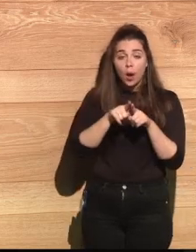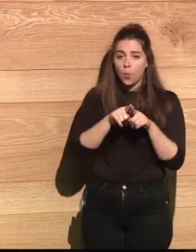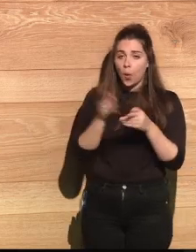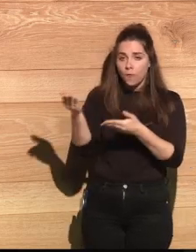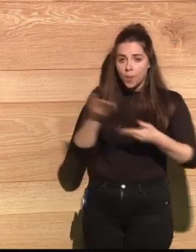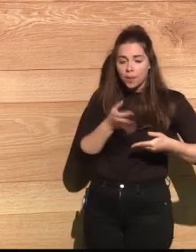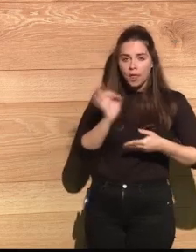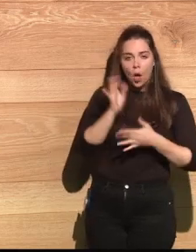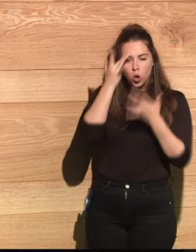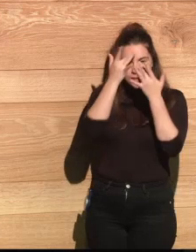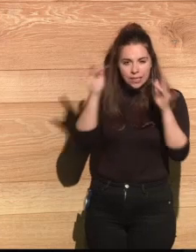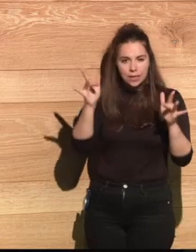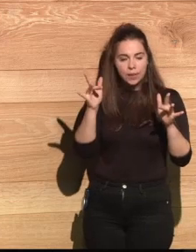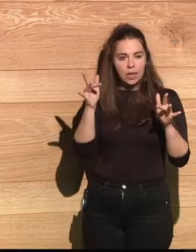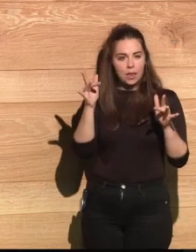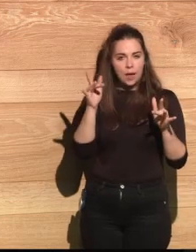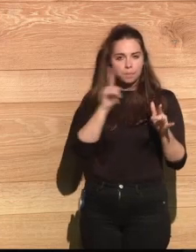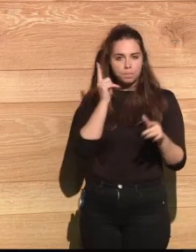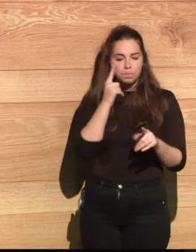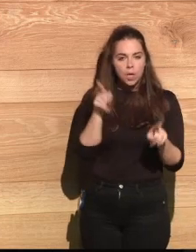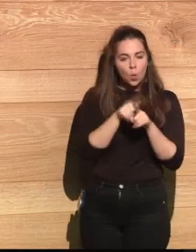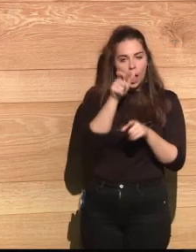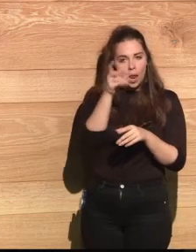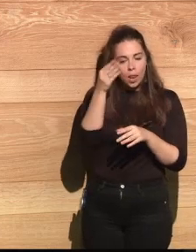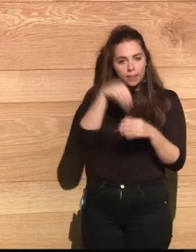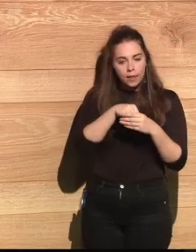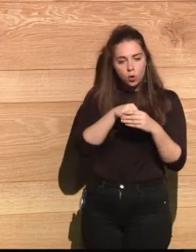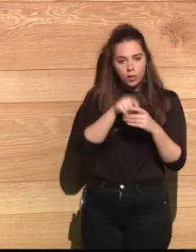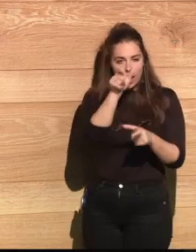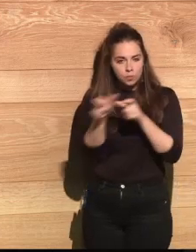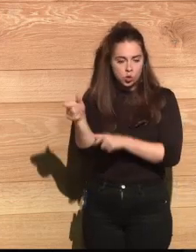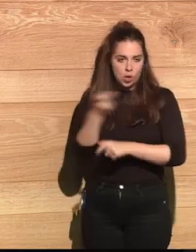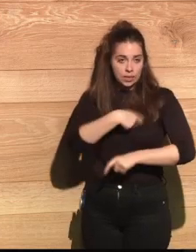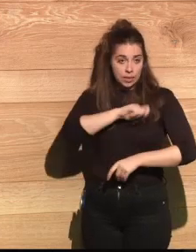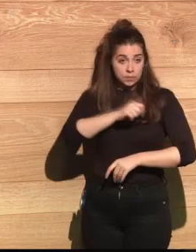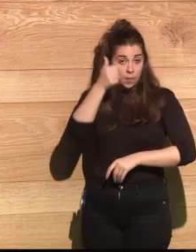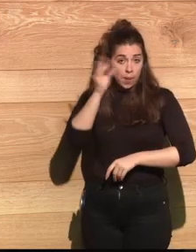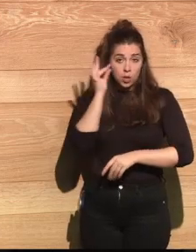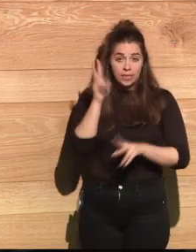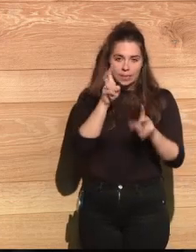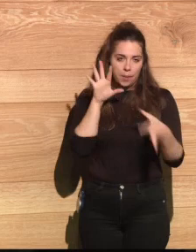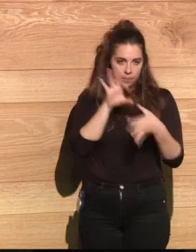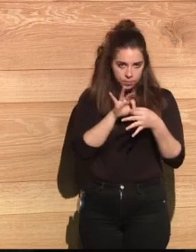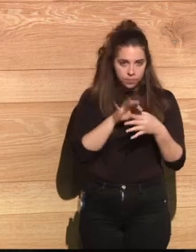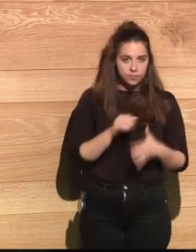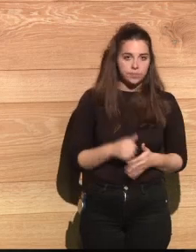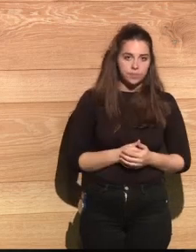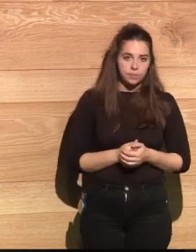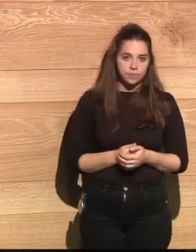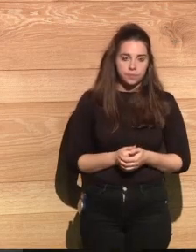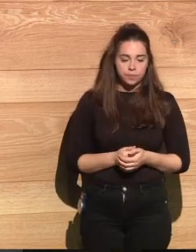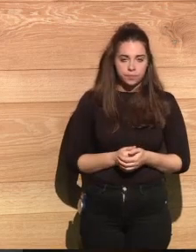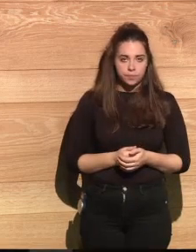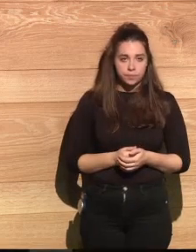what the response you have found amongst the Spaniards about this topic.